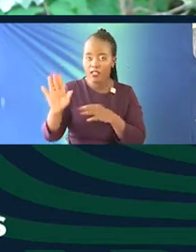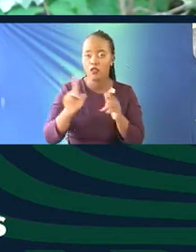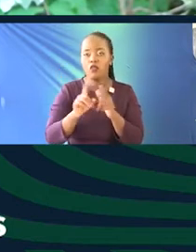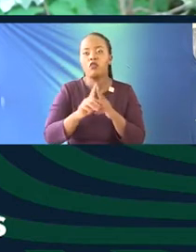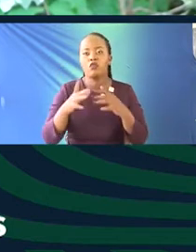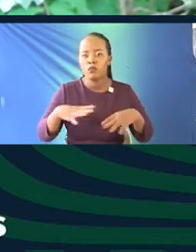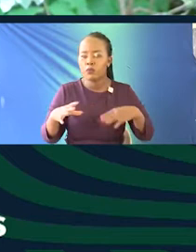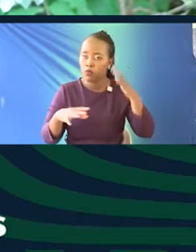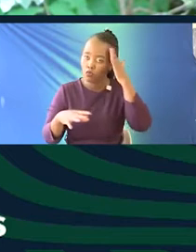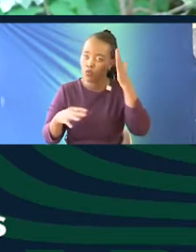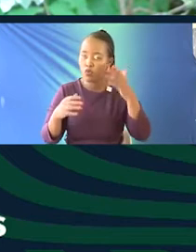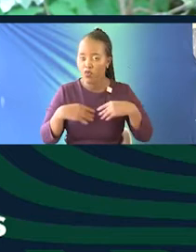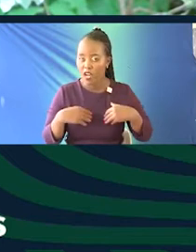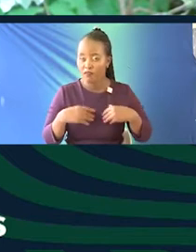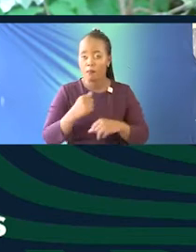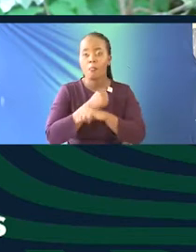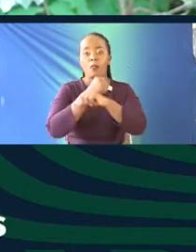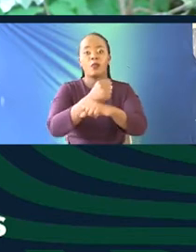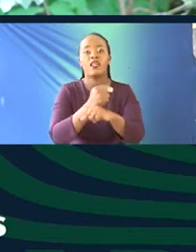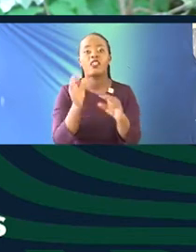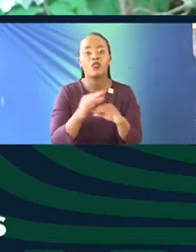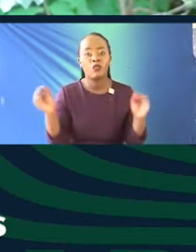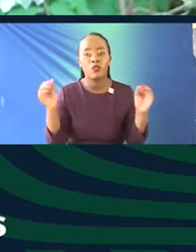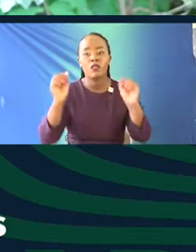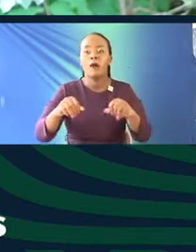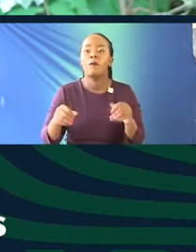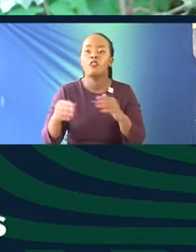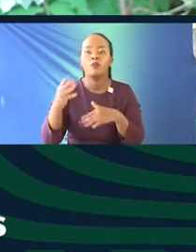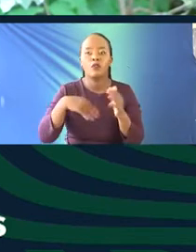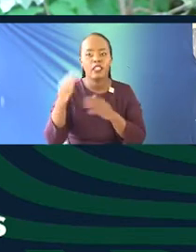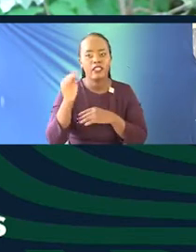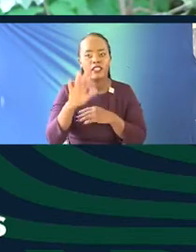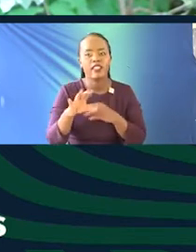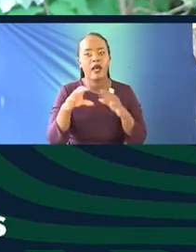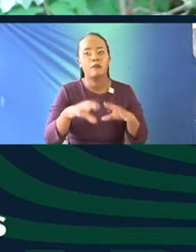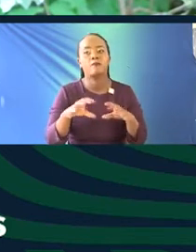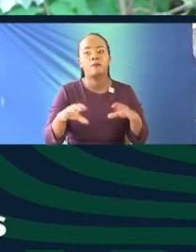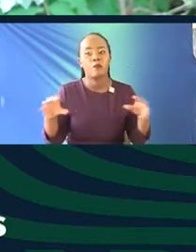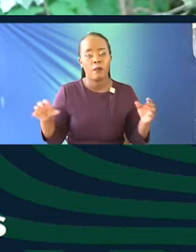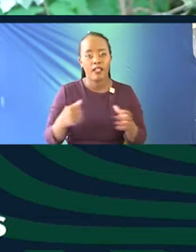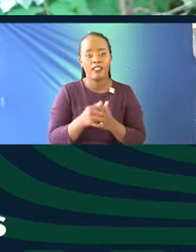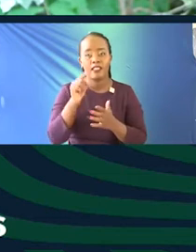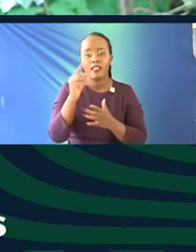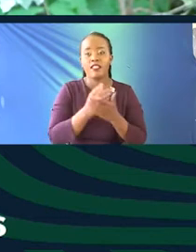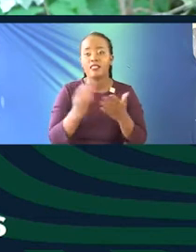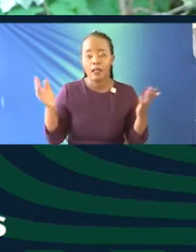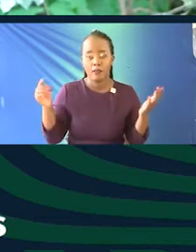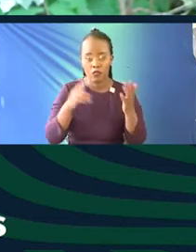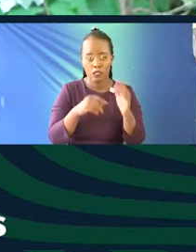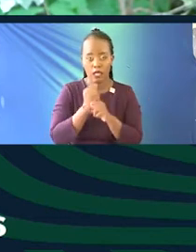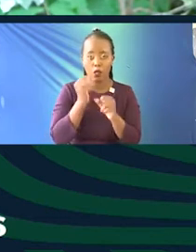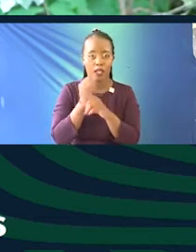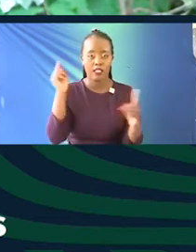and we don't have protection, they will be able to actually sell and retail in their market. So that is something that we are really working